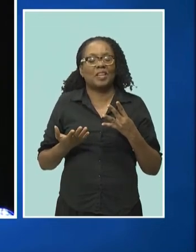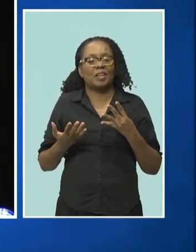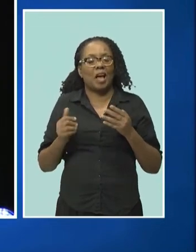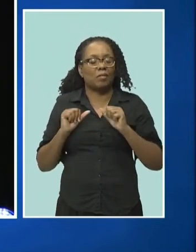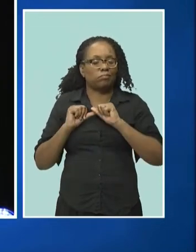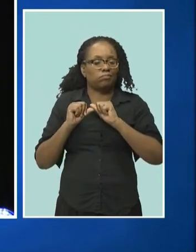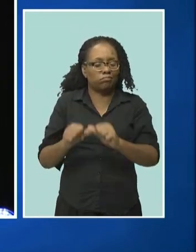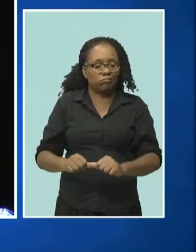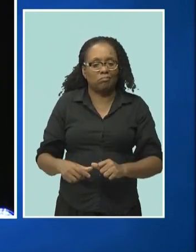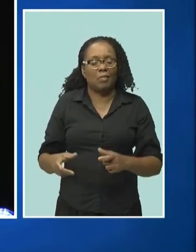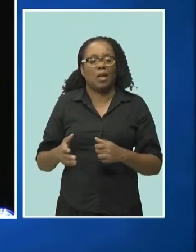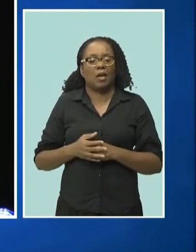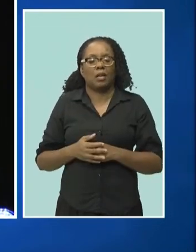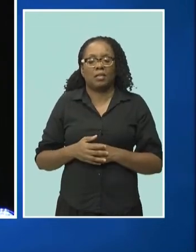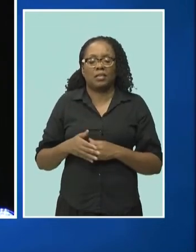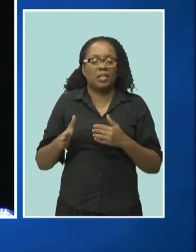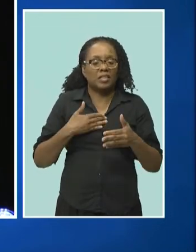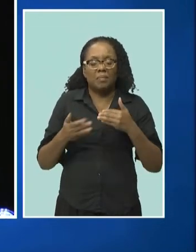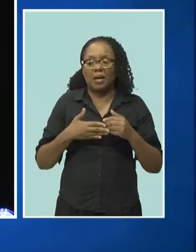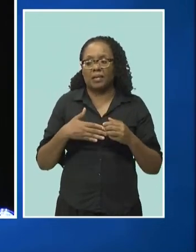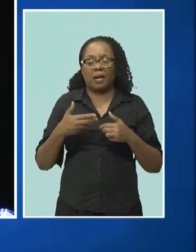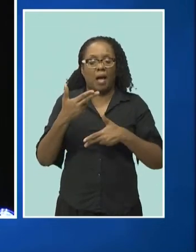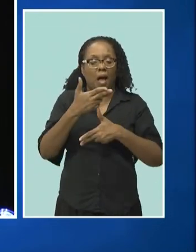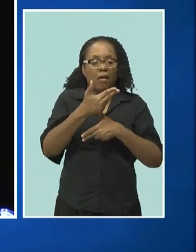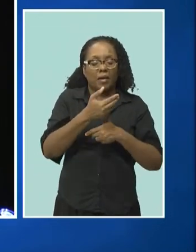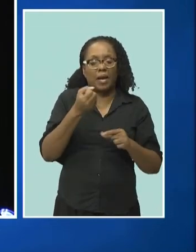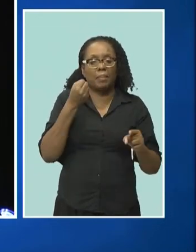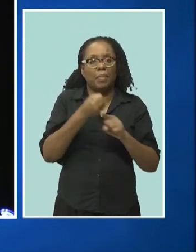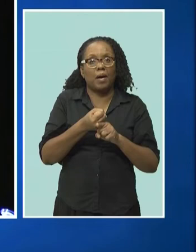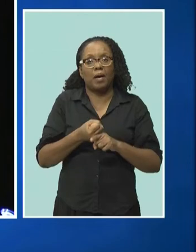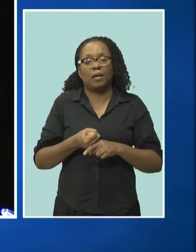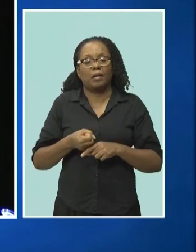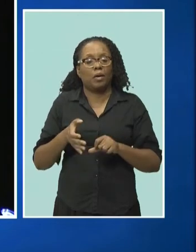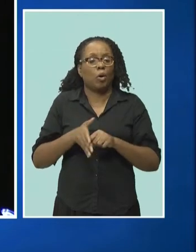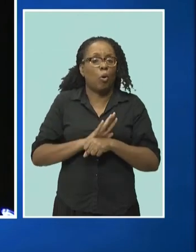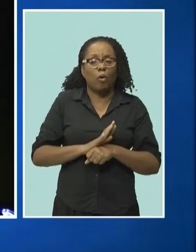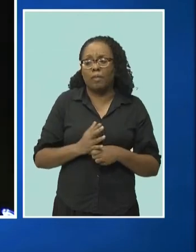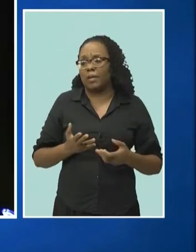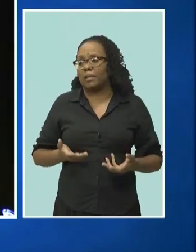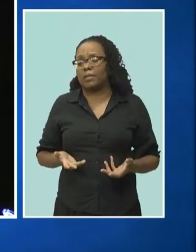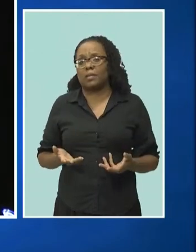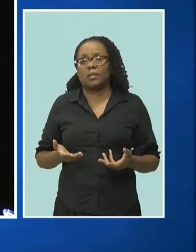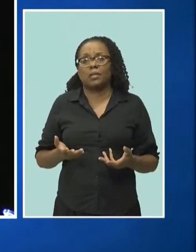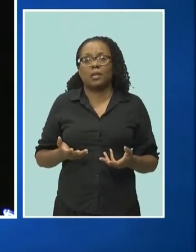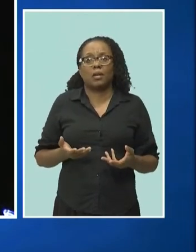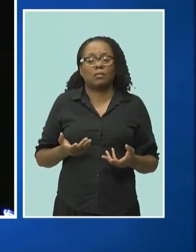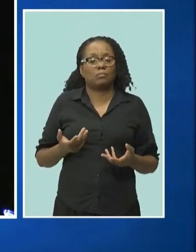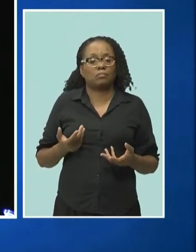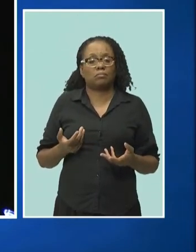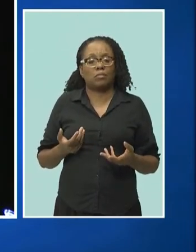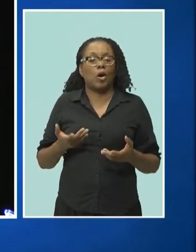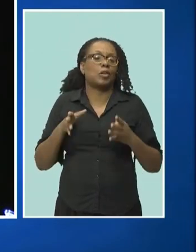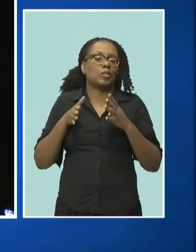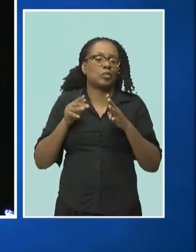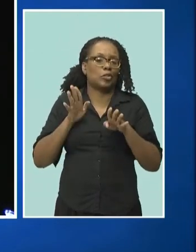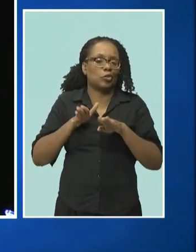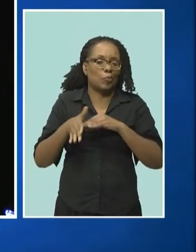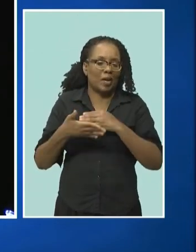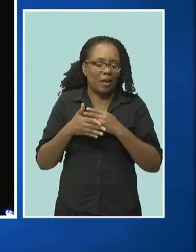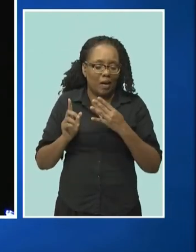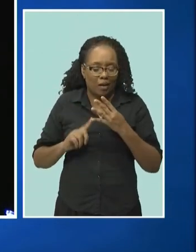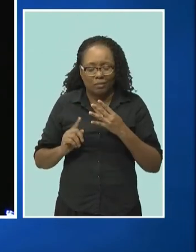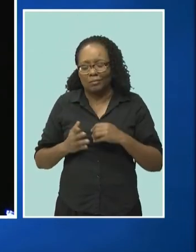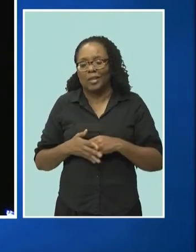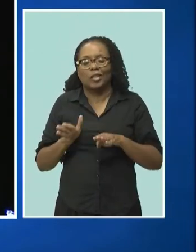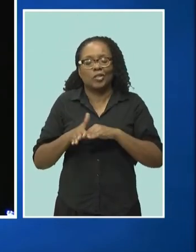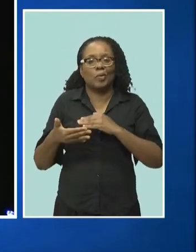COVID, not hurricanes or other acts of God, not even the Jamaican retailers who wanted machines on the second floor